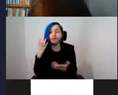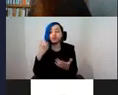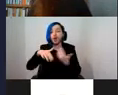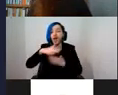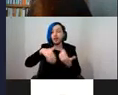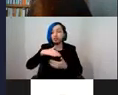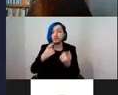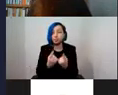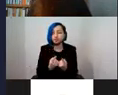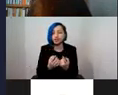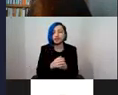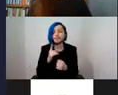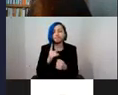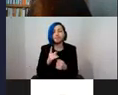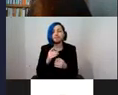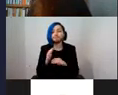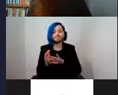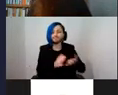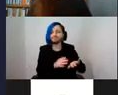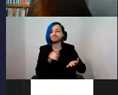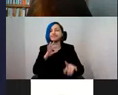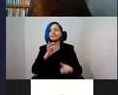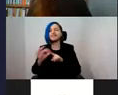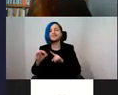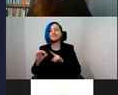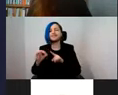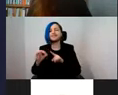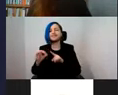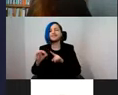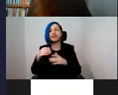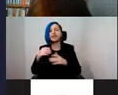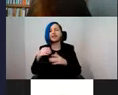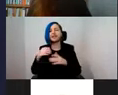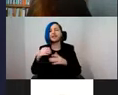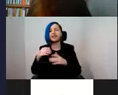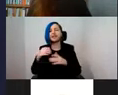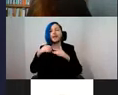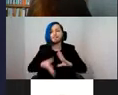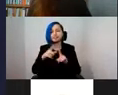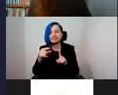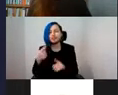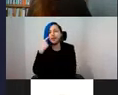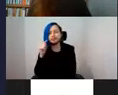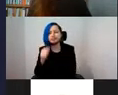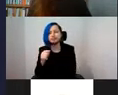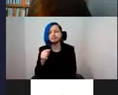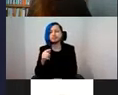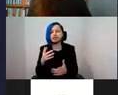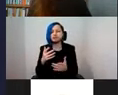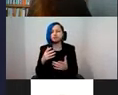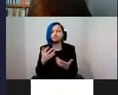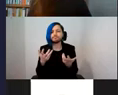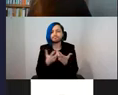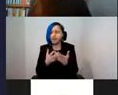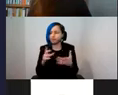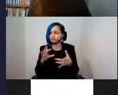things which are born digital in nature and seeing how we might acquire that and look at that from a kind of a heritage perspective and